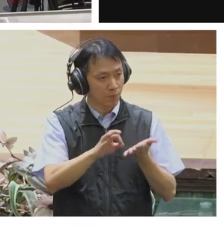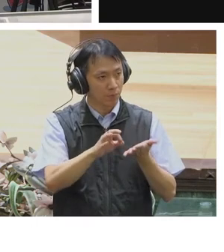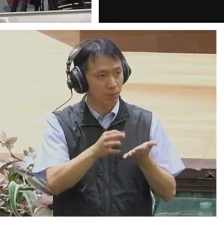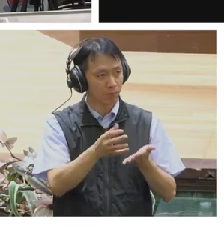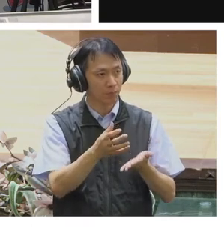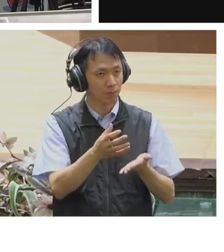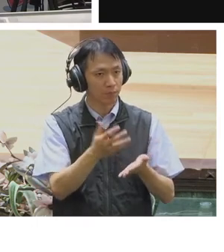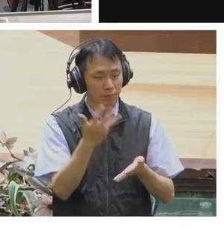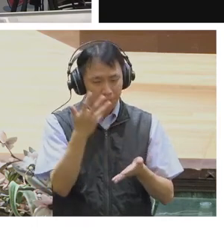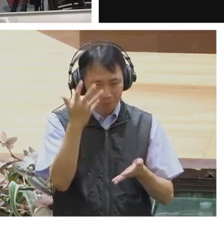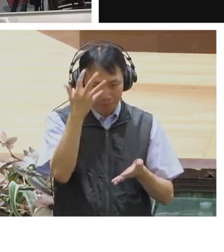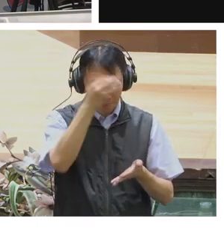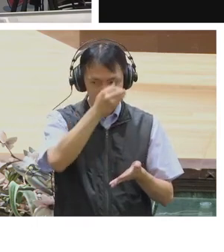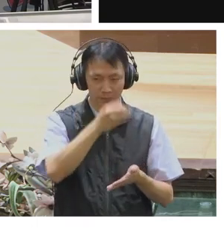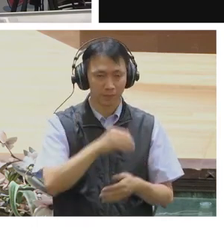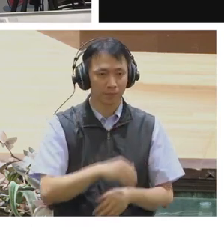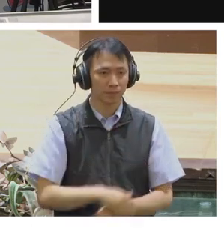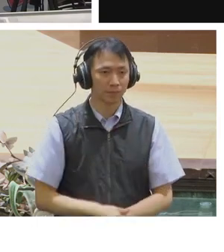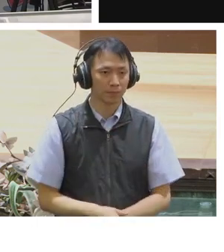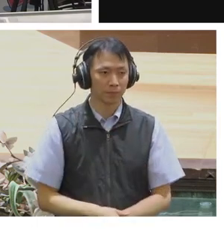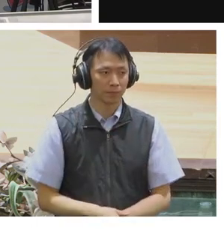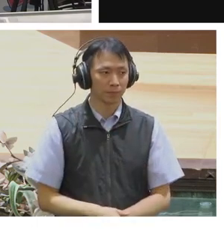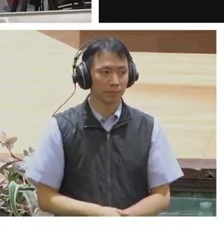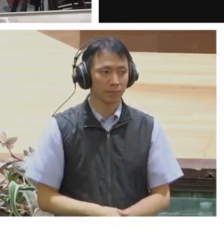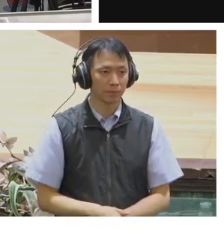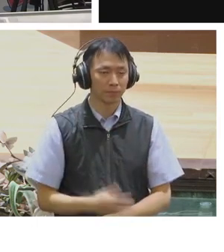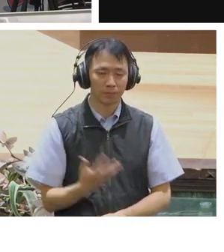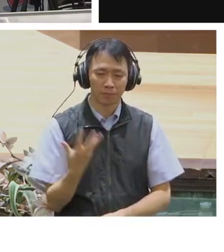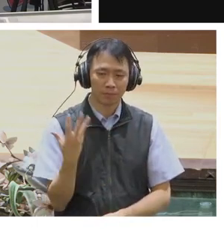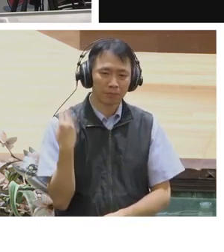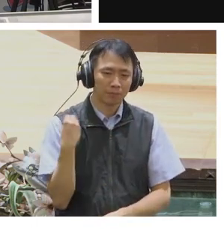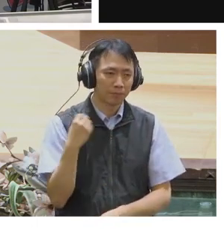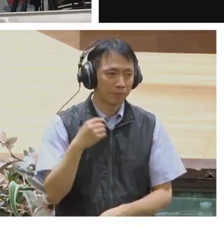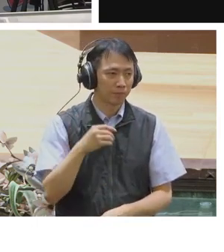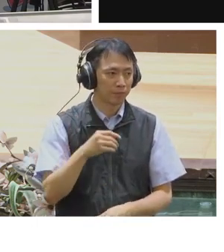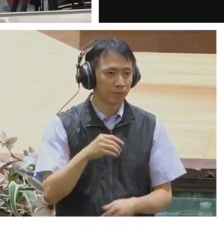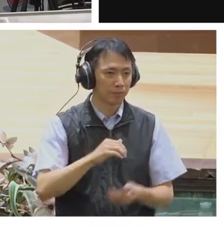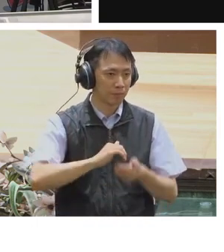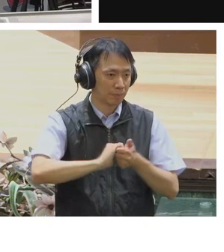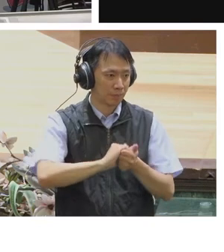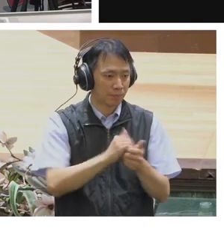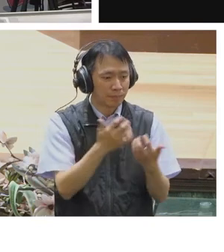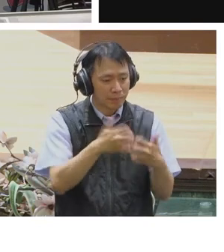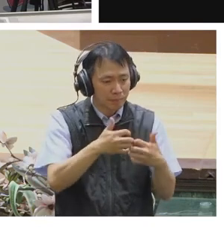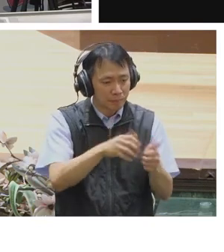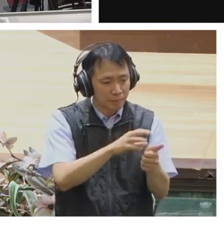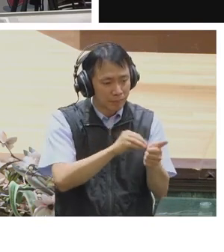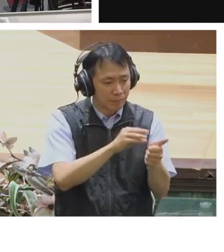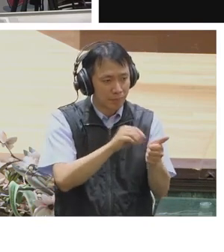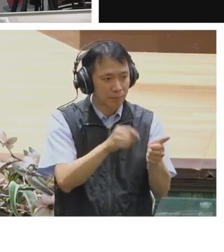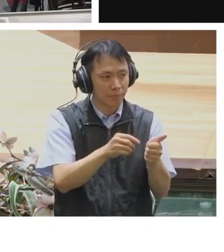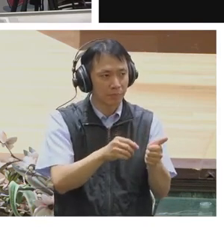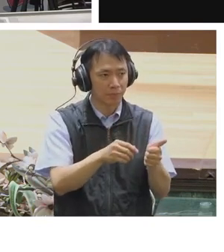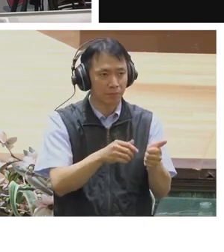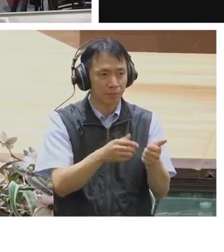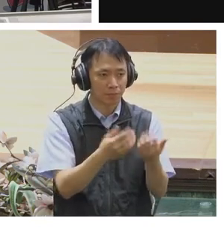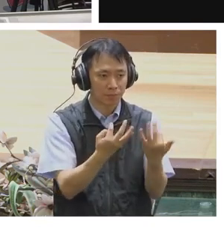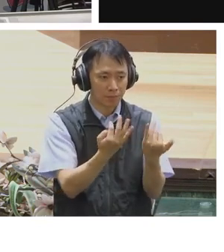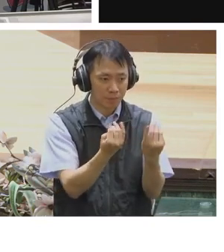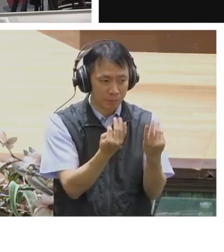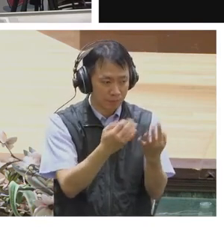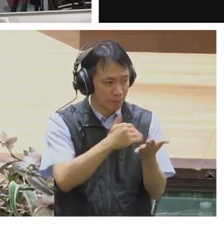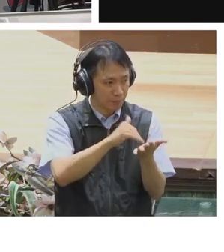algorithms which are deterministic. Principle components analysis, for instance, really only takes the number of,